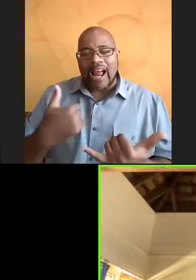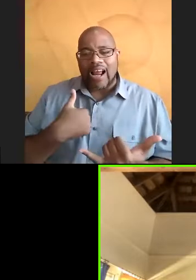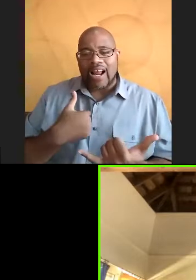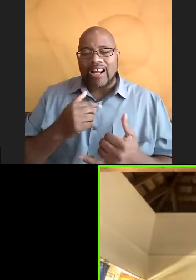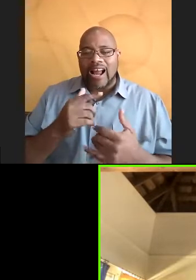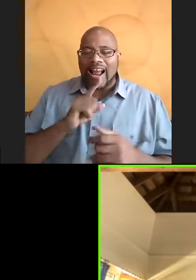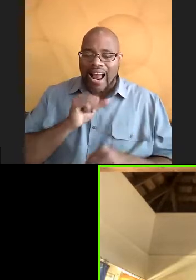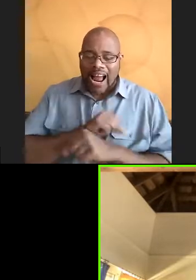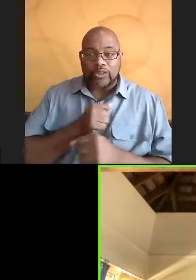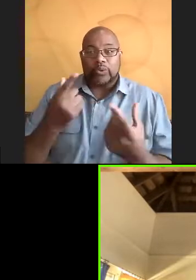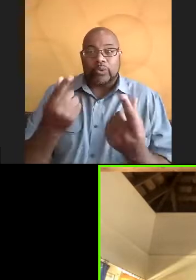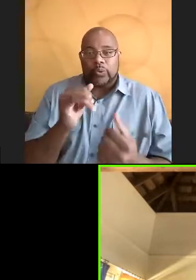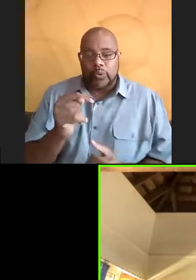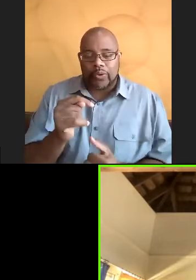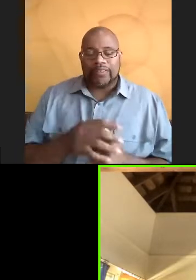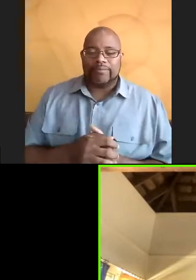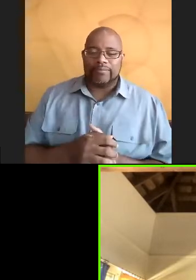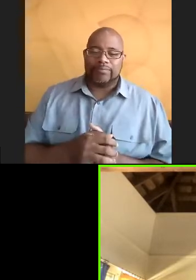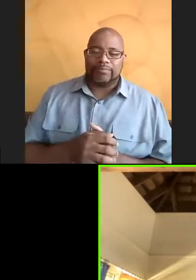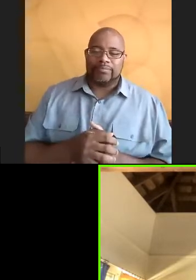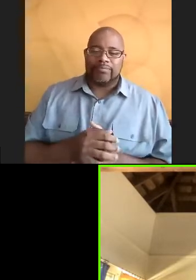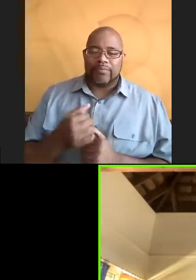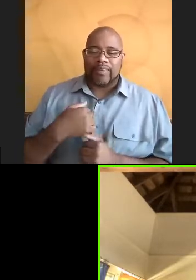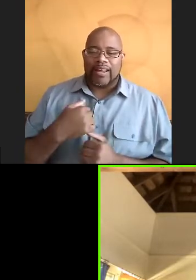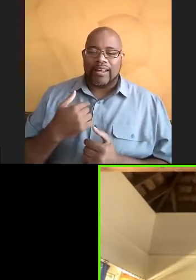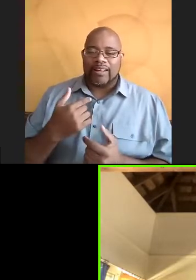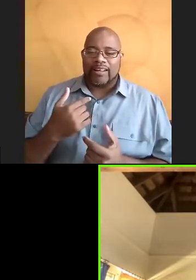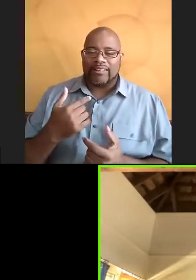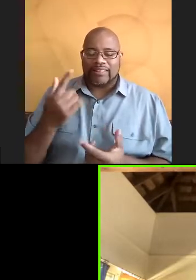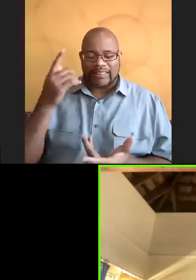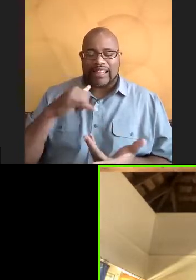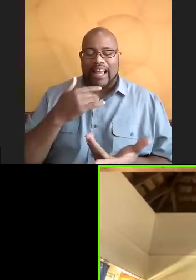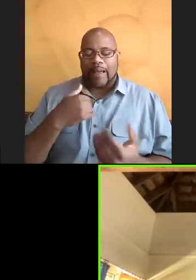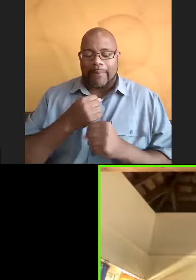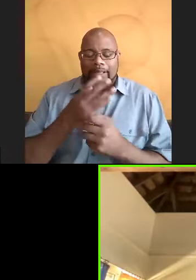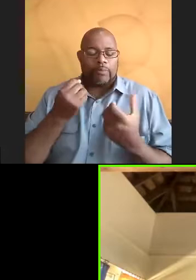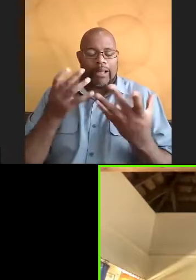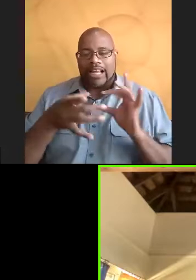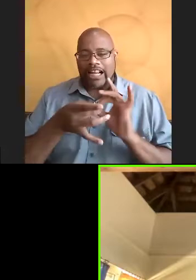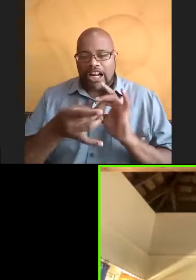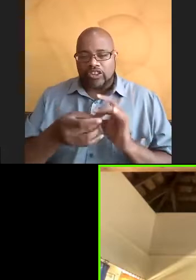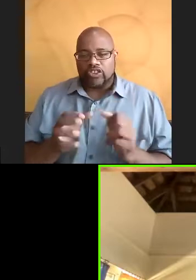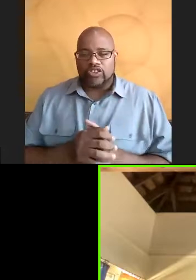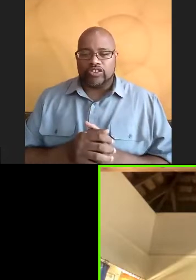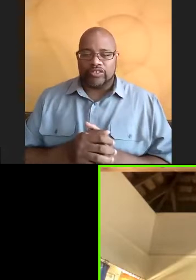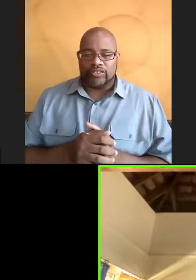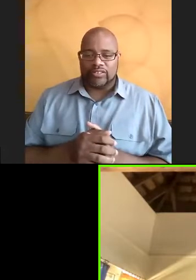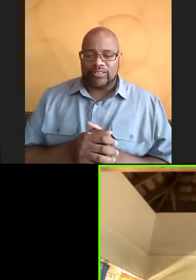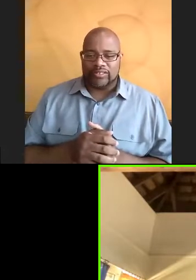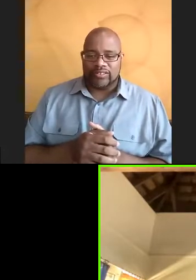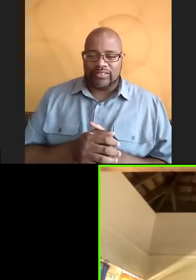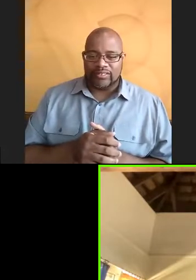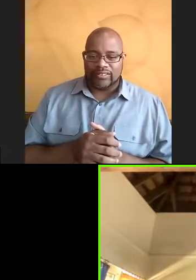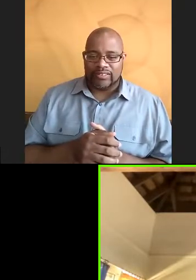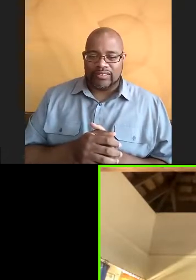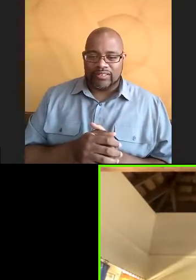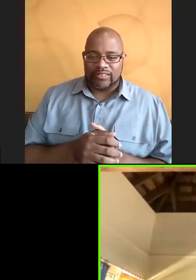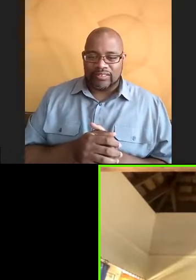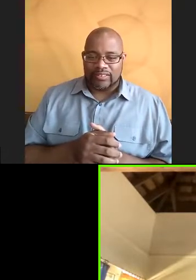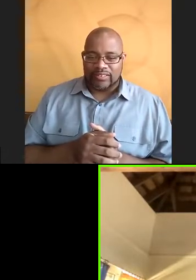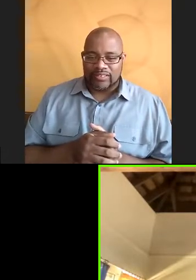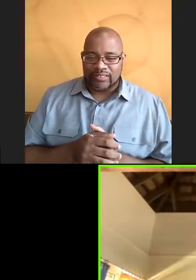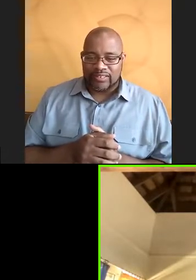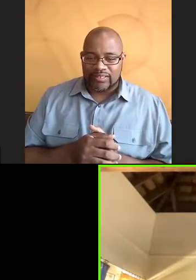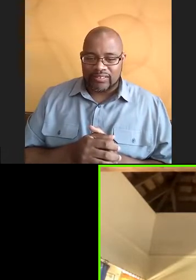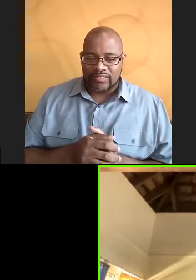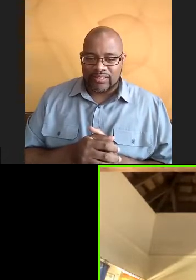actually do it. And I've made so many connections, even through CDP, through all these